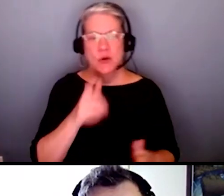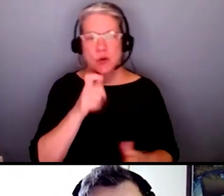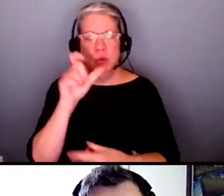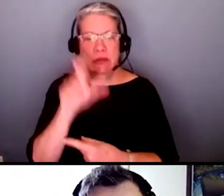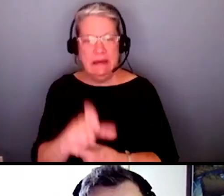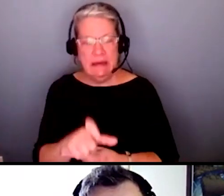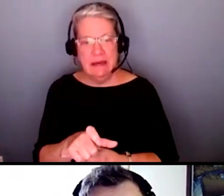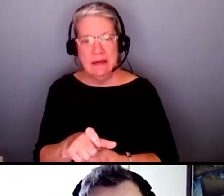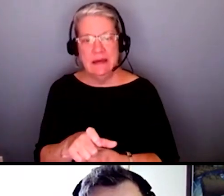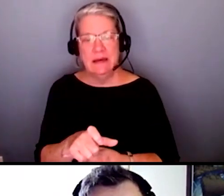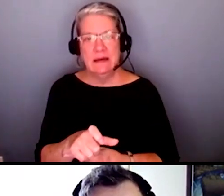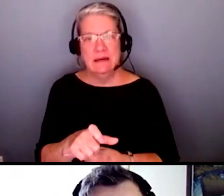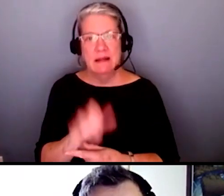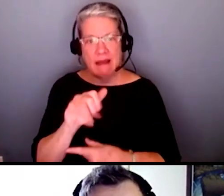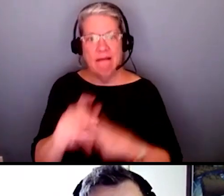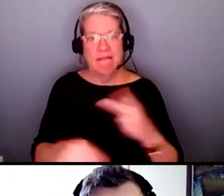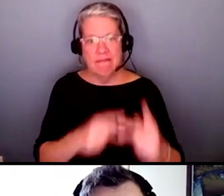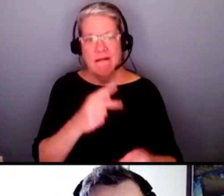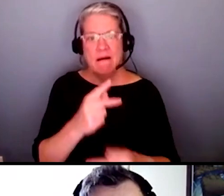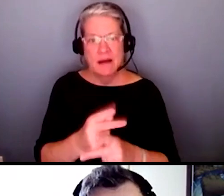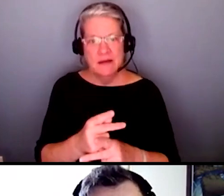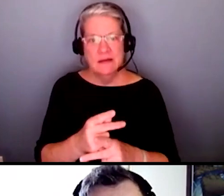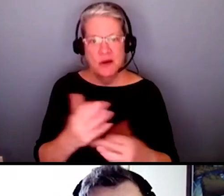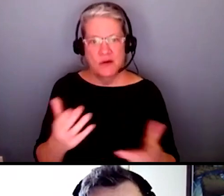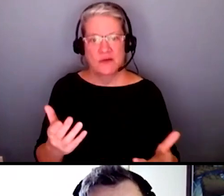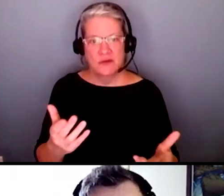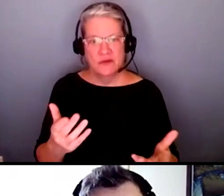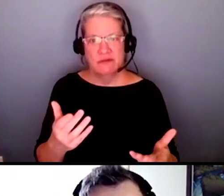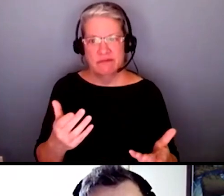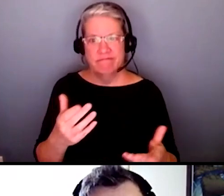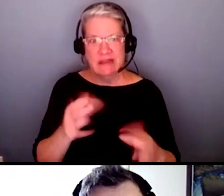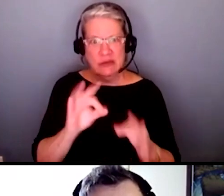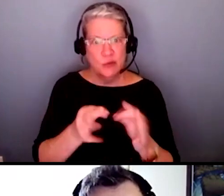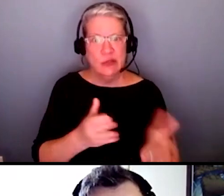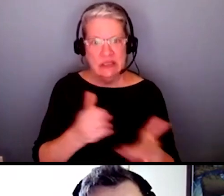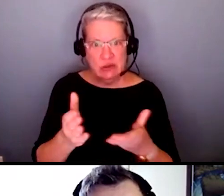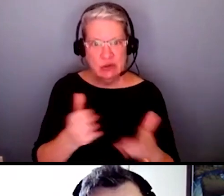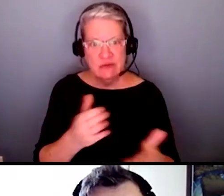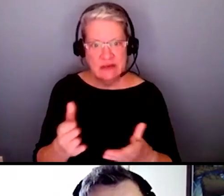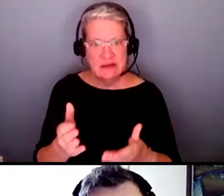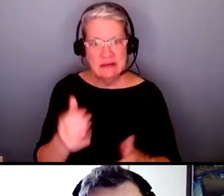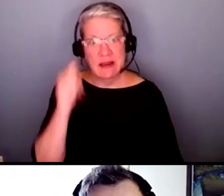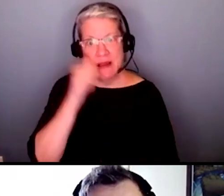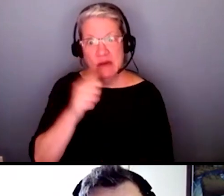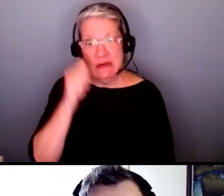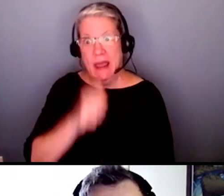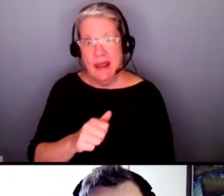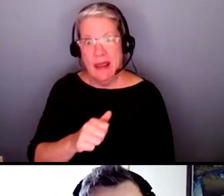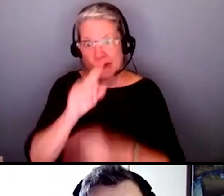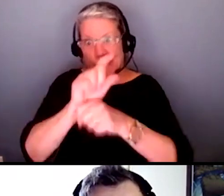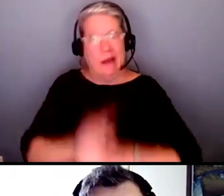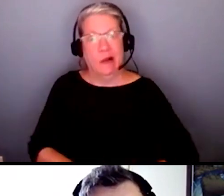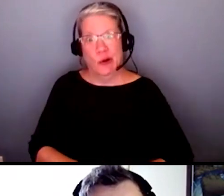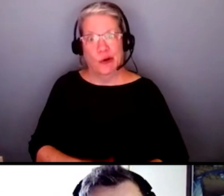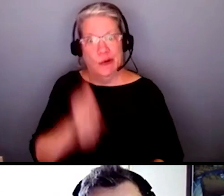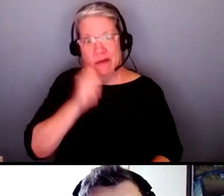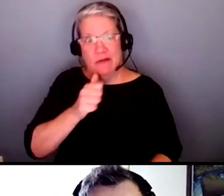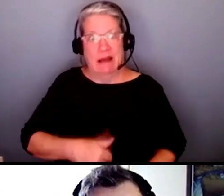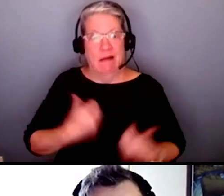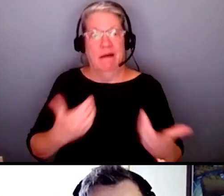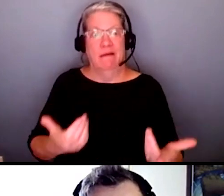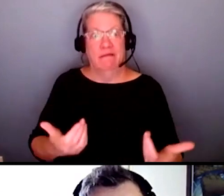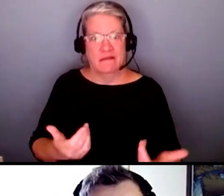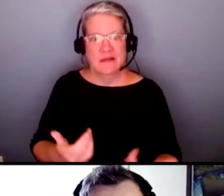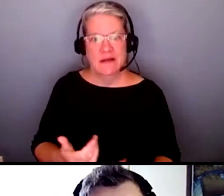to have that type of um interpreting in you know everyday life right and in and certainly in